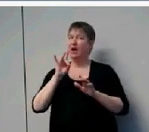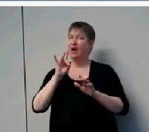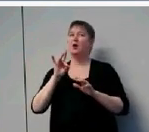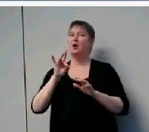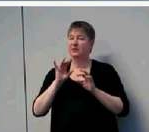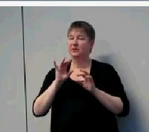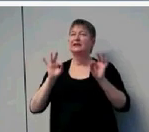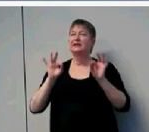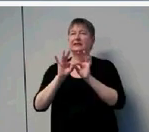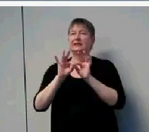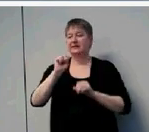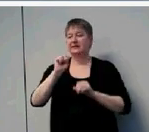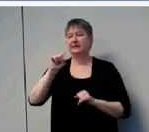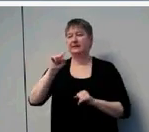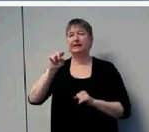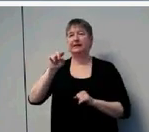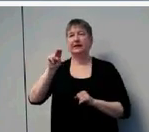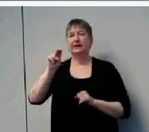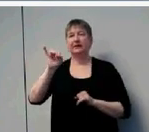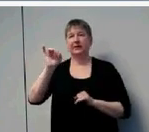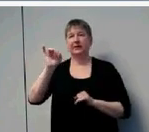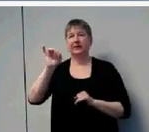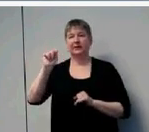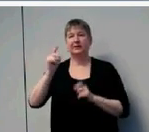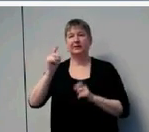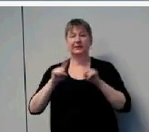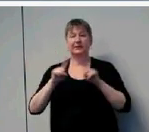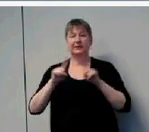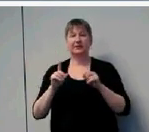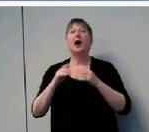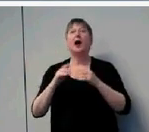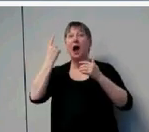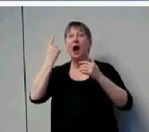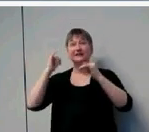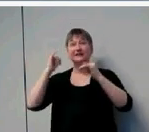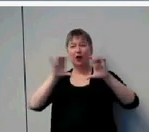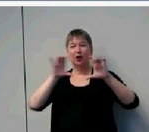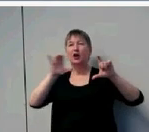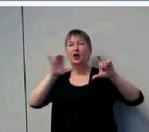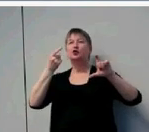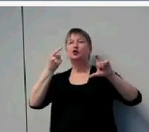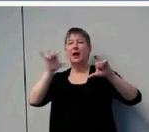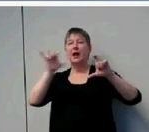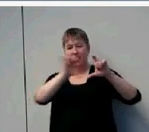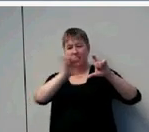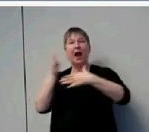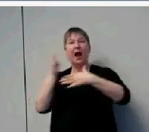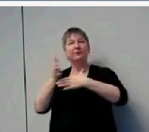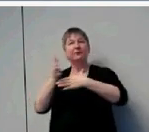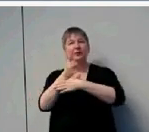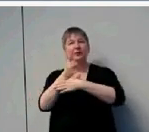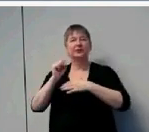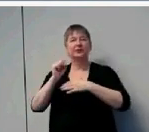you notice that the non-users are still in the average range. However, this is interesting. Our full-time users